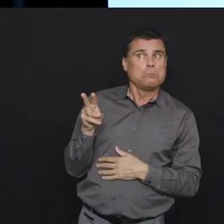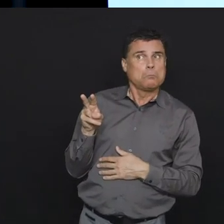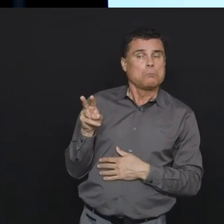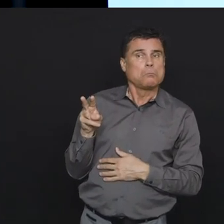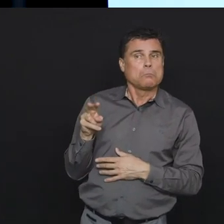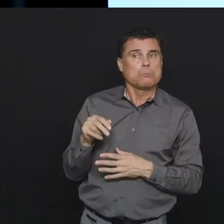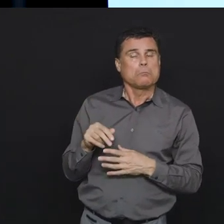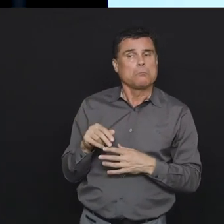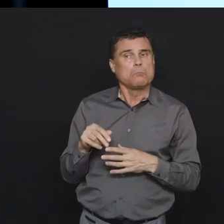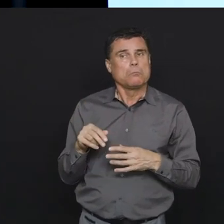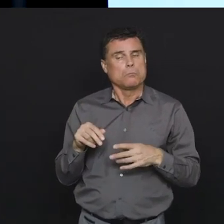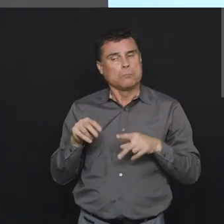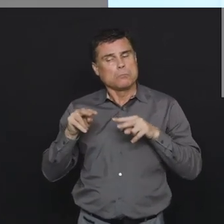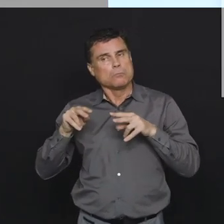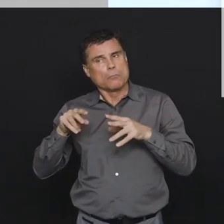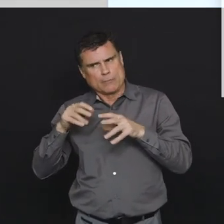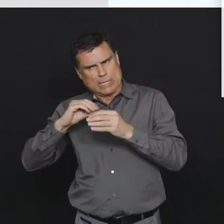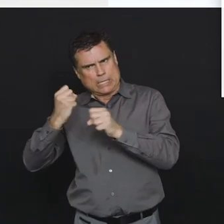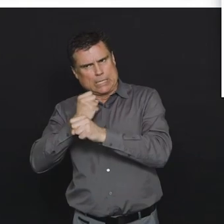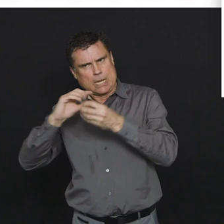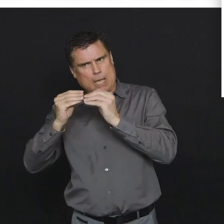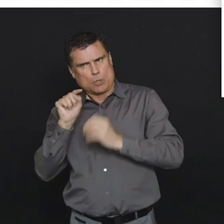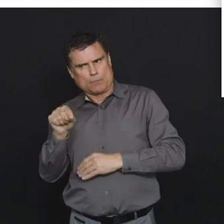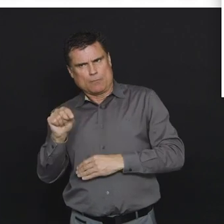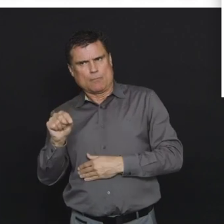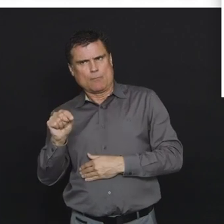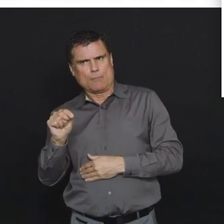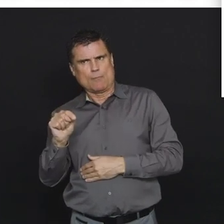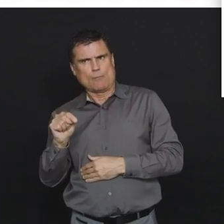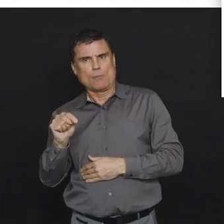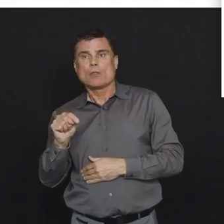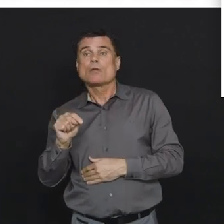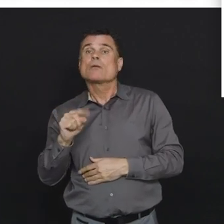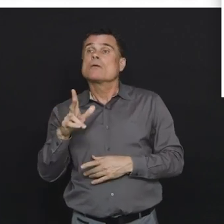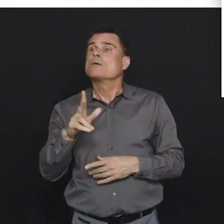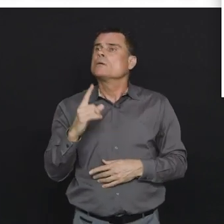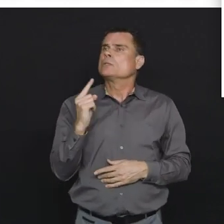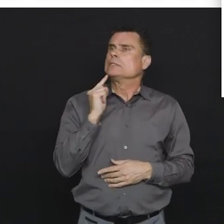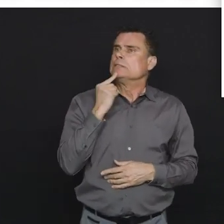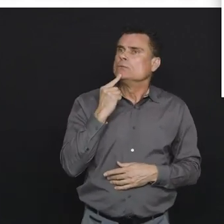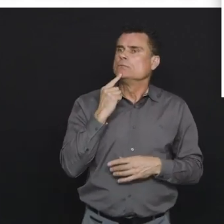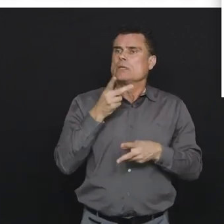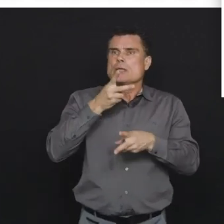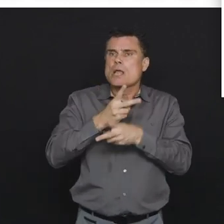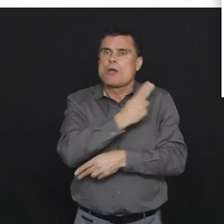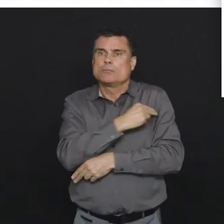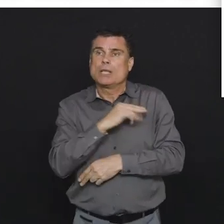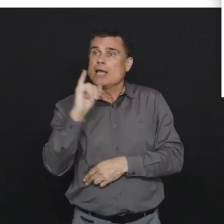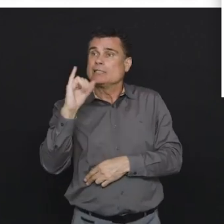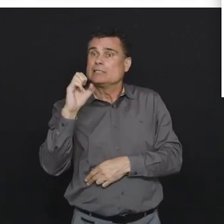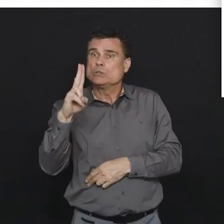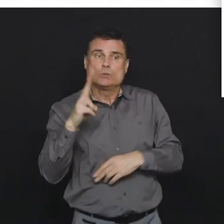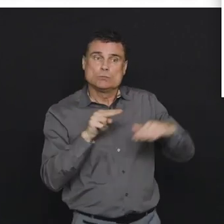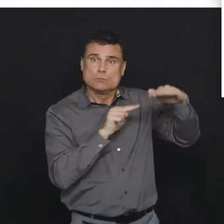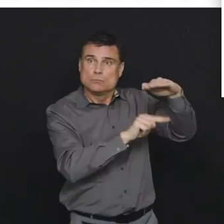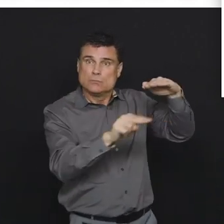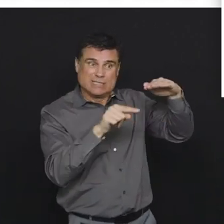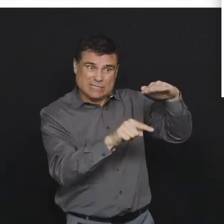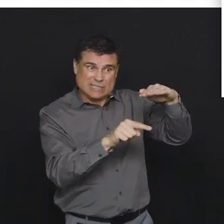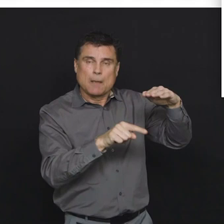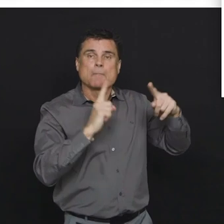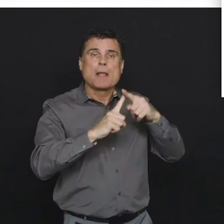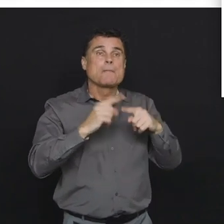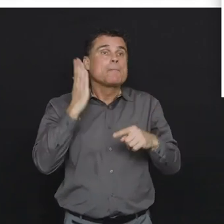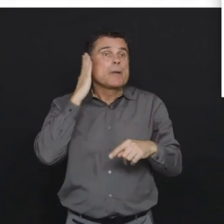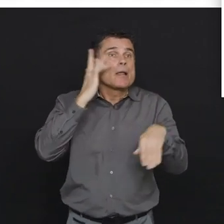as we've dealt with the various scenarios, are that using the likely scenario of below or at a Hubei epidemic level using ICU and